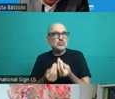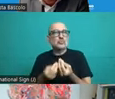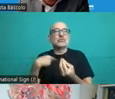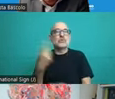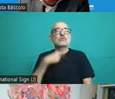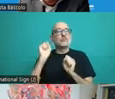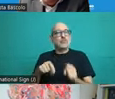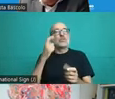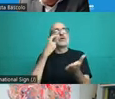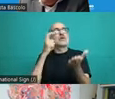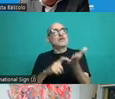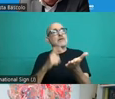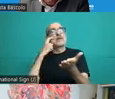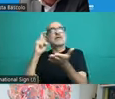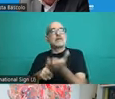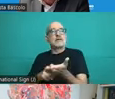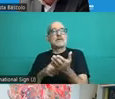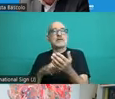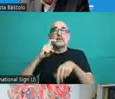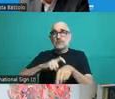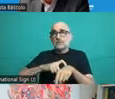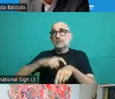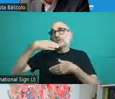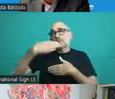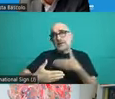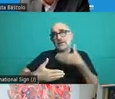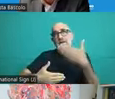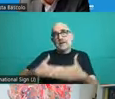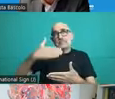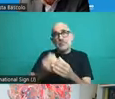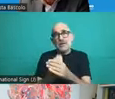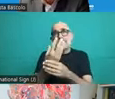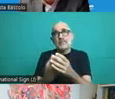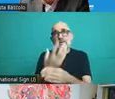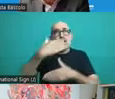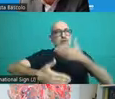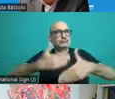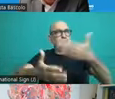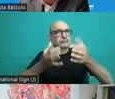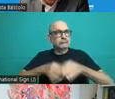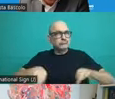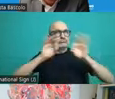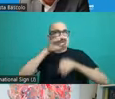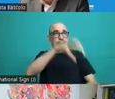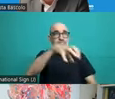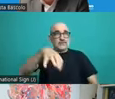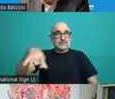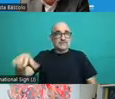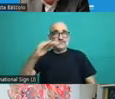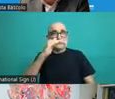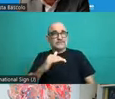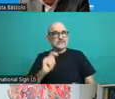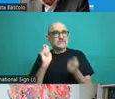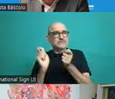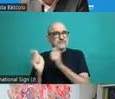in these regulatory agencies' performance, but also typically, and this is kind